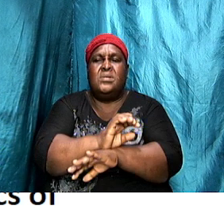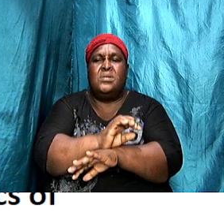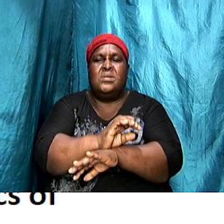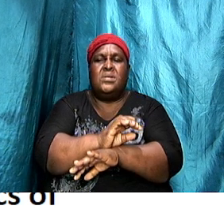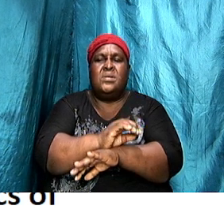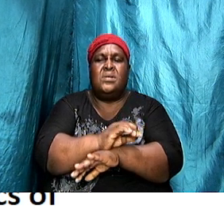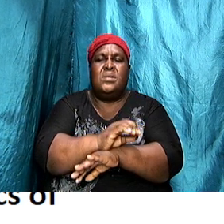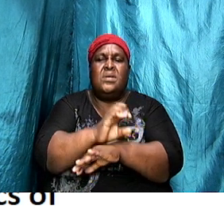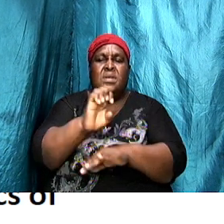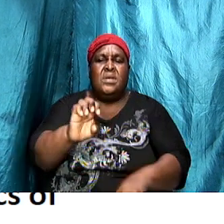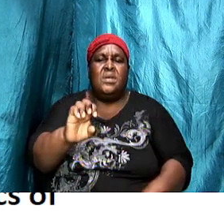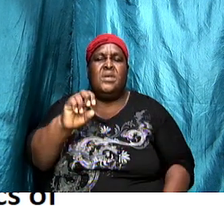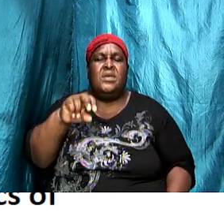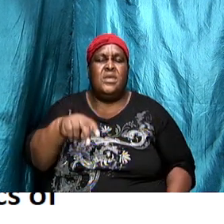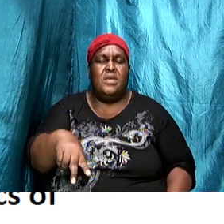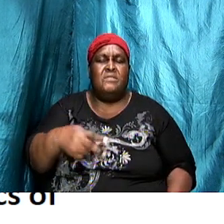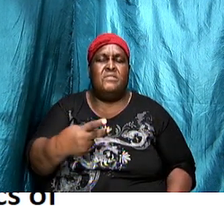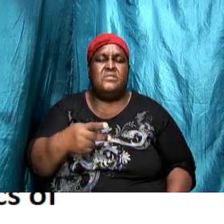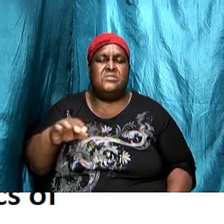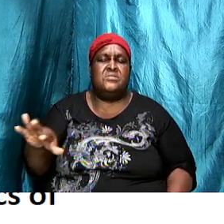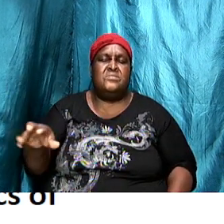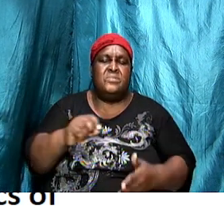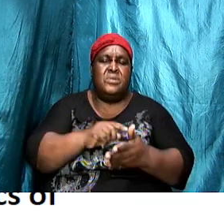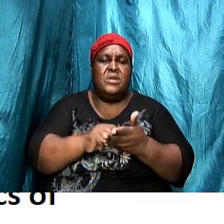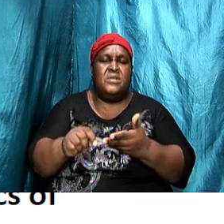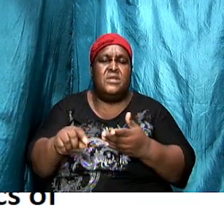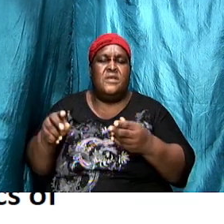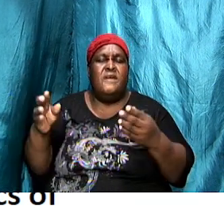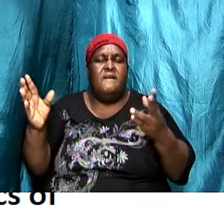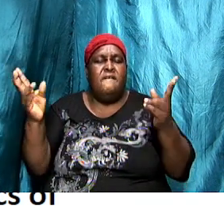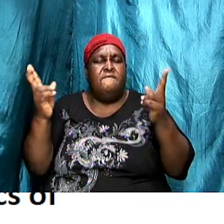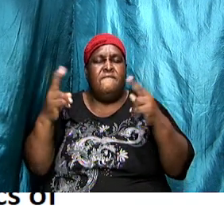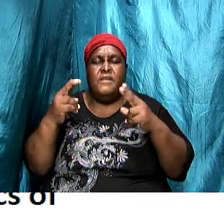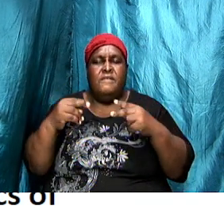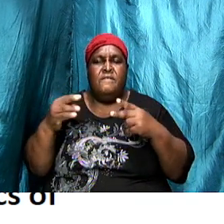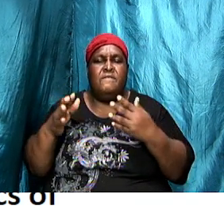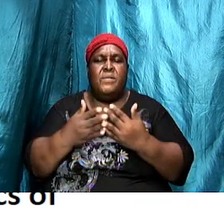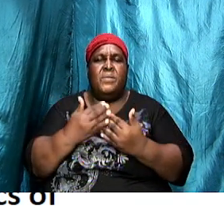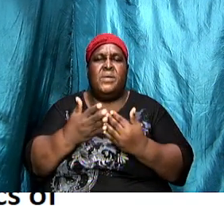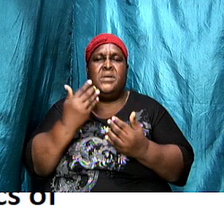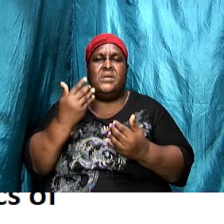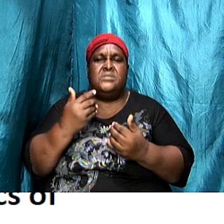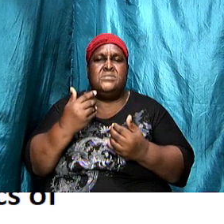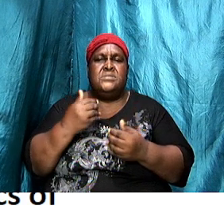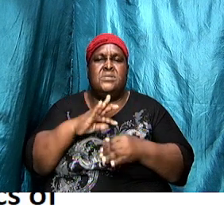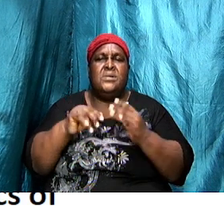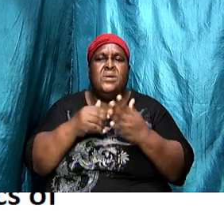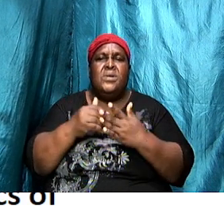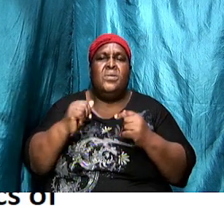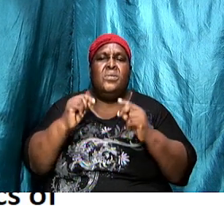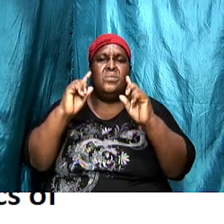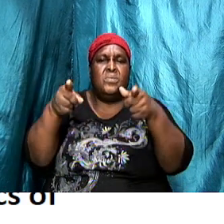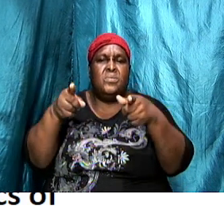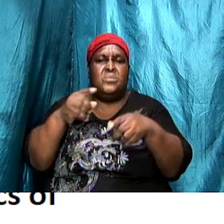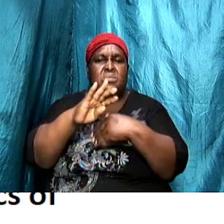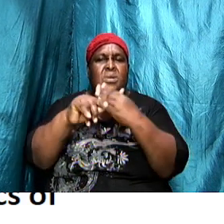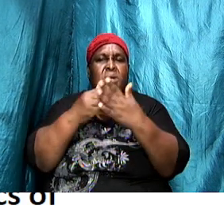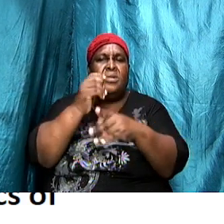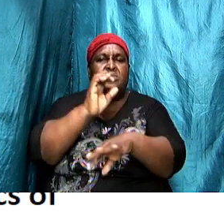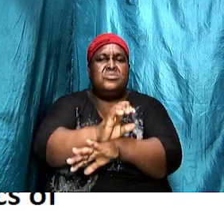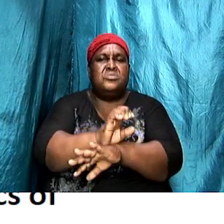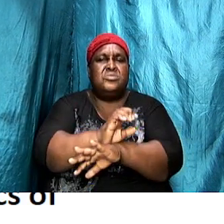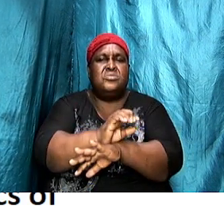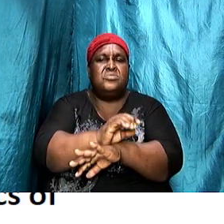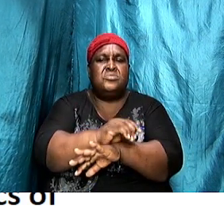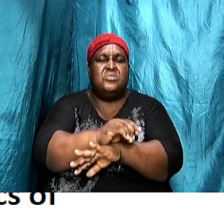Ephesus write. And it is very significant because as we go to all the churches, if we go